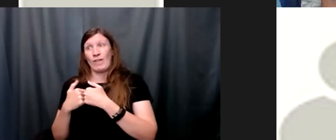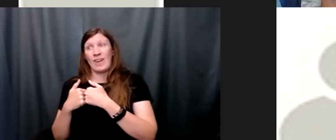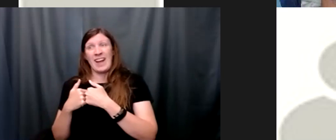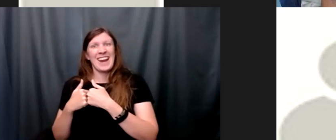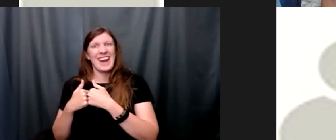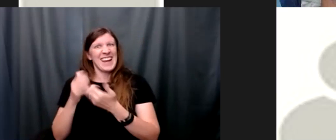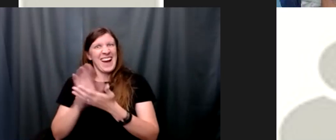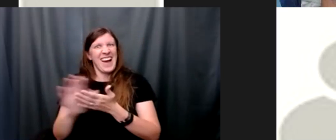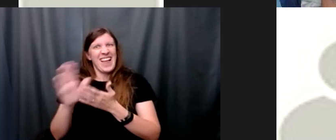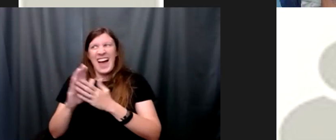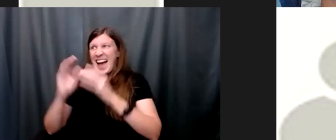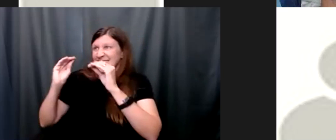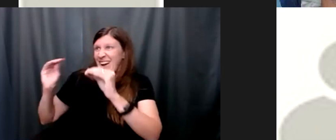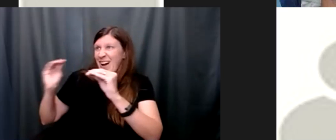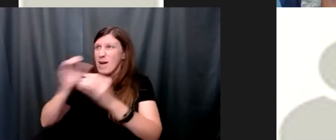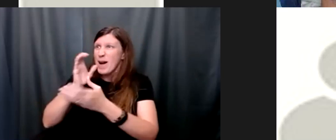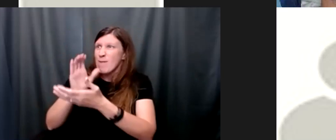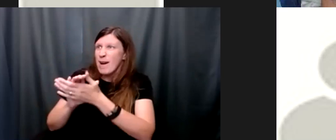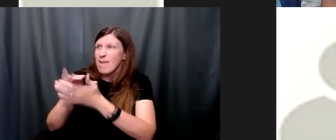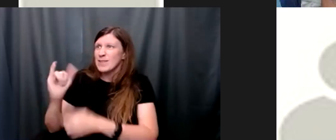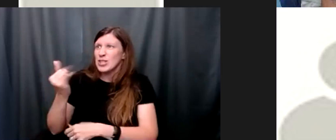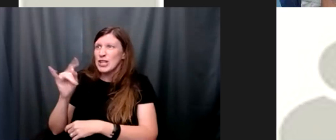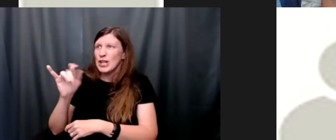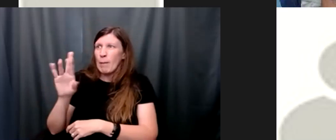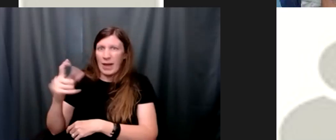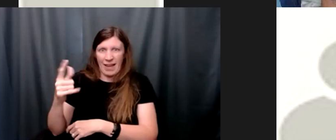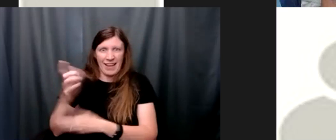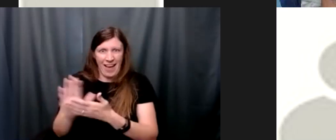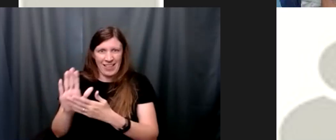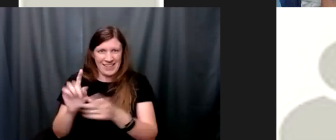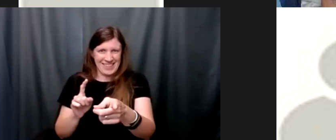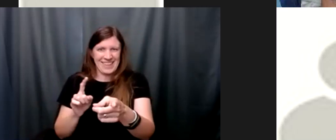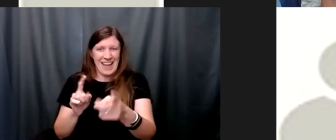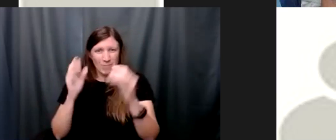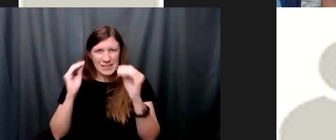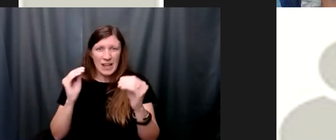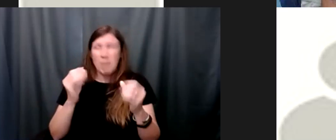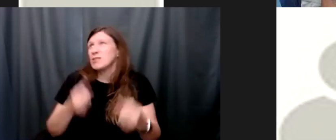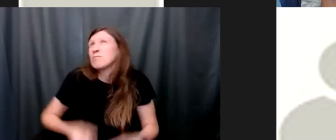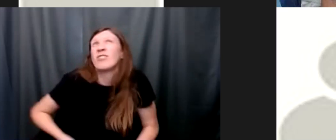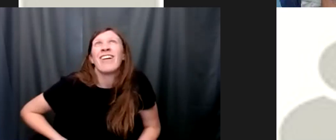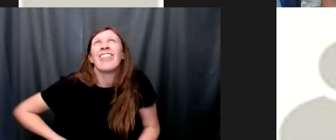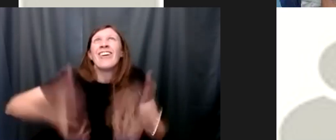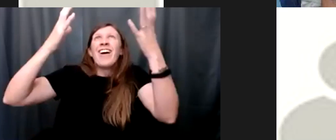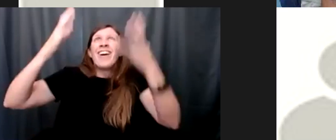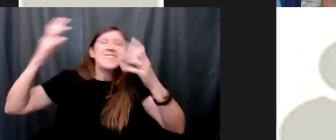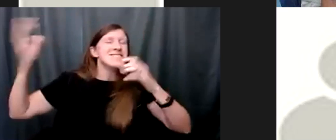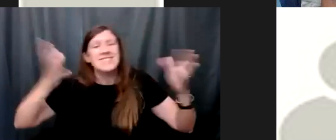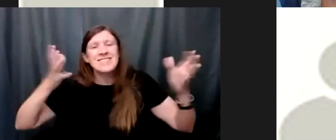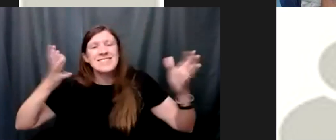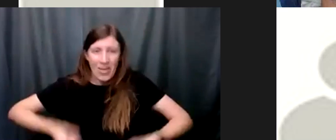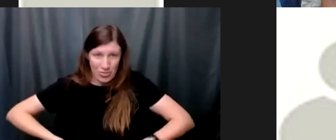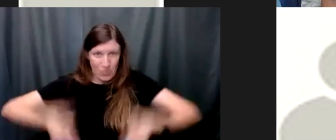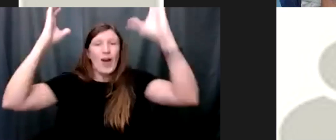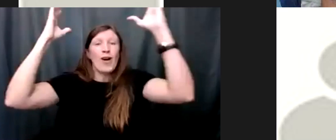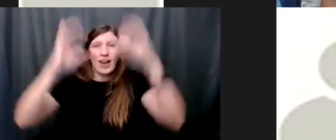i have proof of this here's a picture of us i'm just about to throw her in the air and then i throw her in the